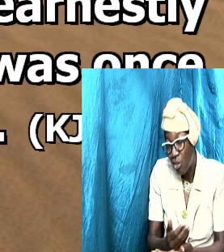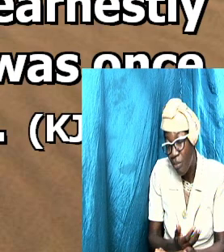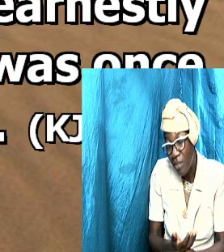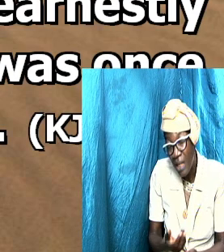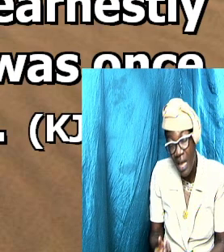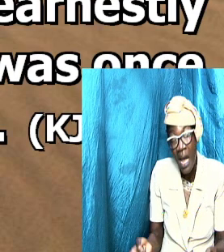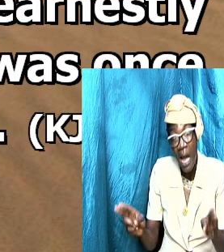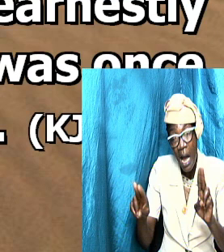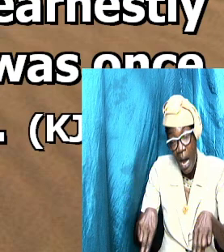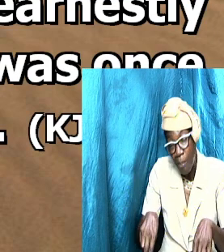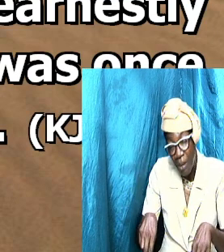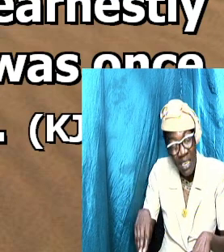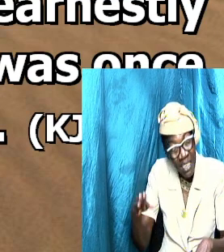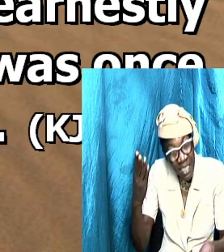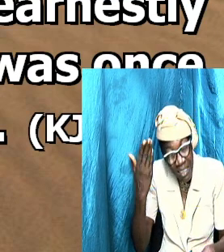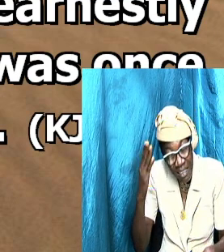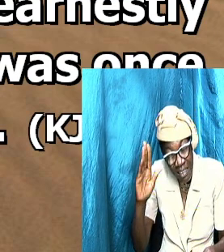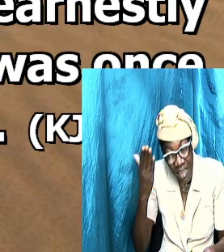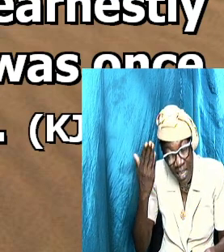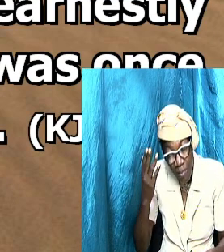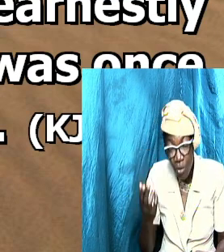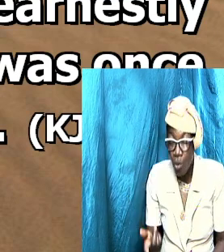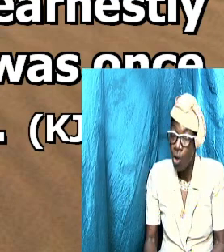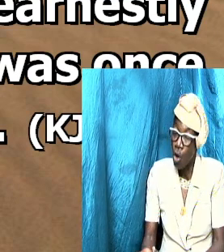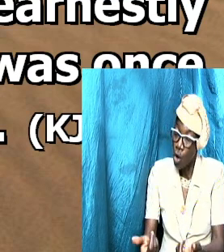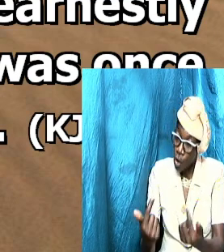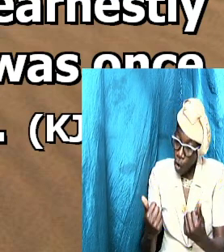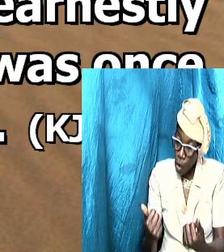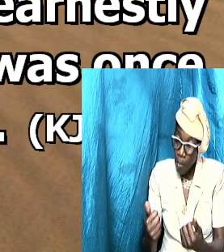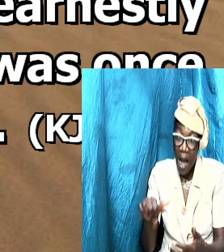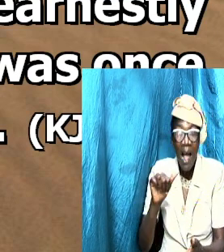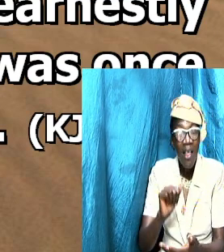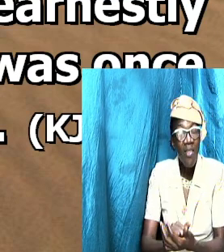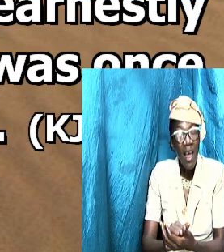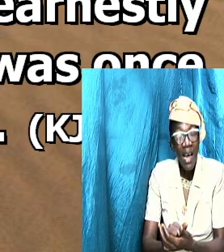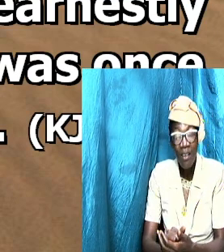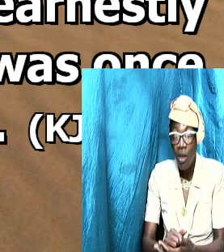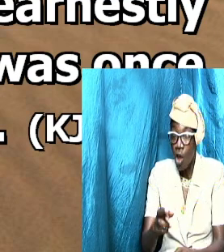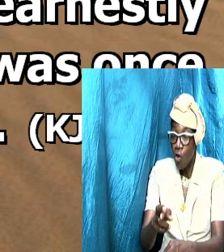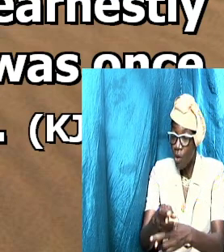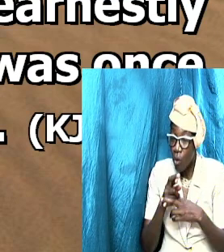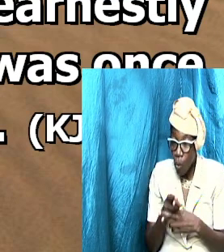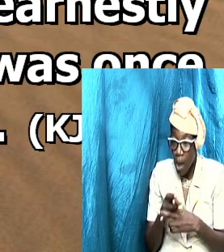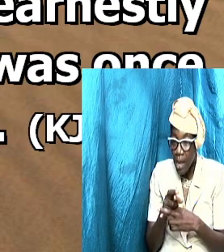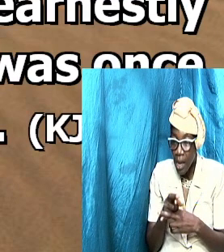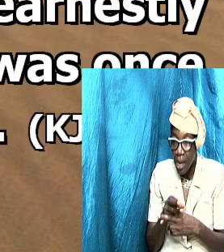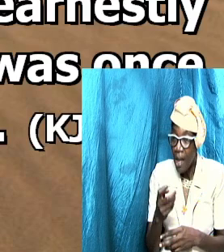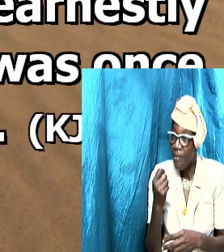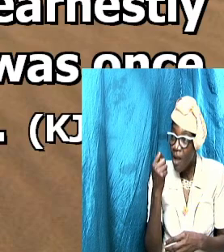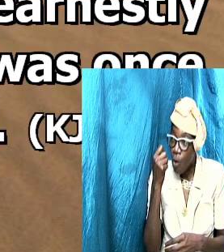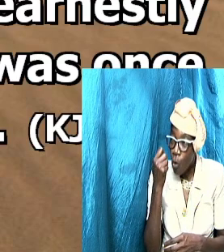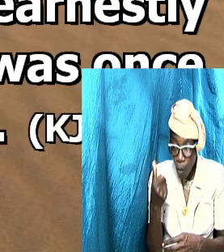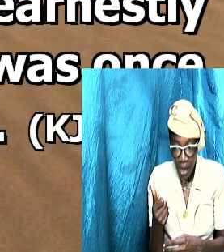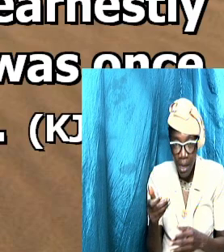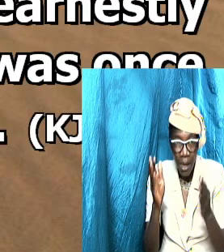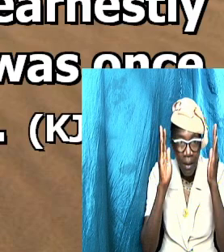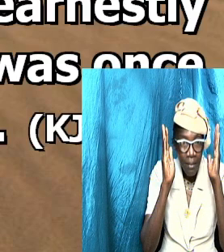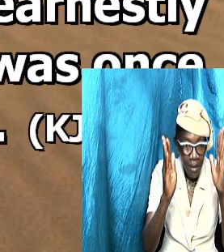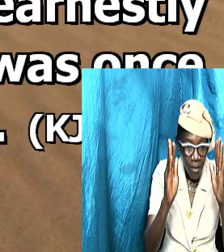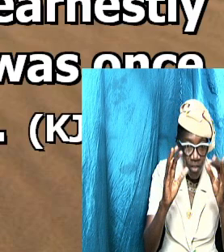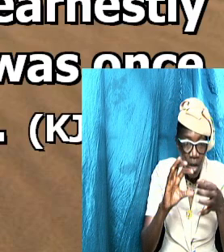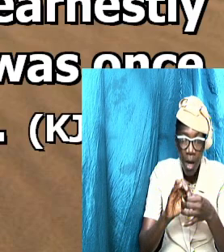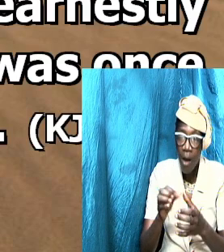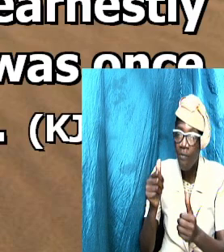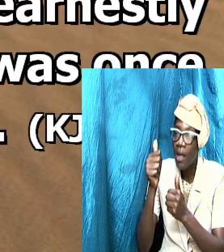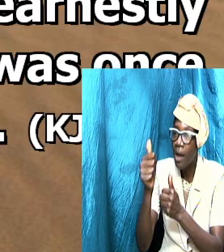come onto the scene that required the immediate attention of the apostle Jude